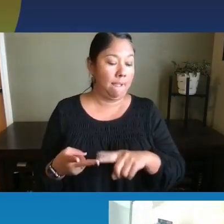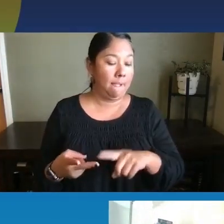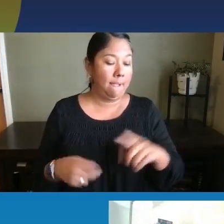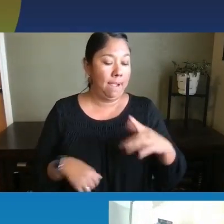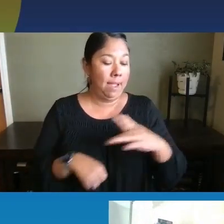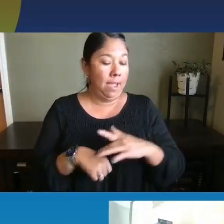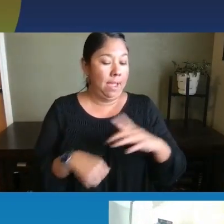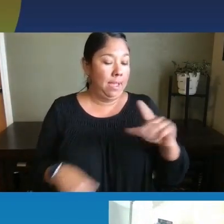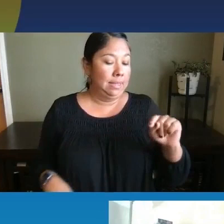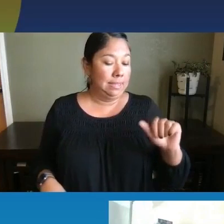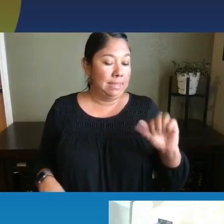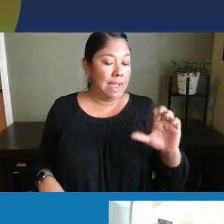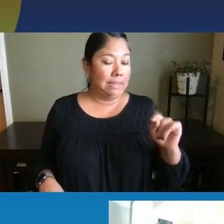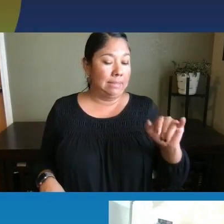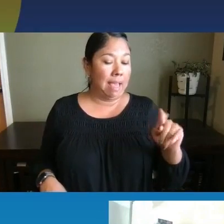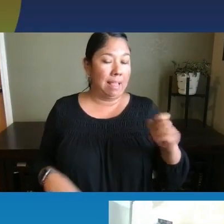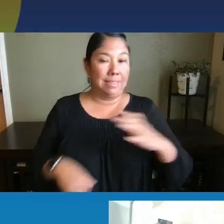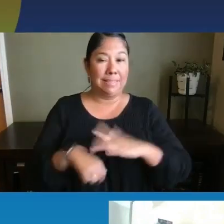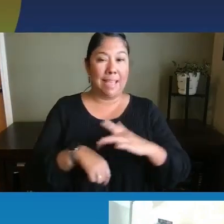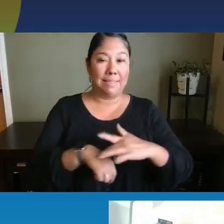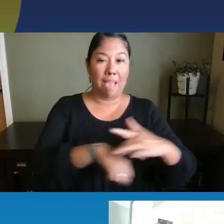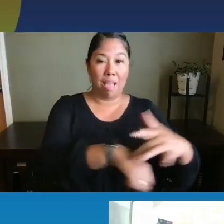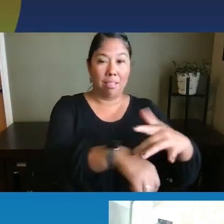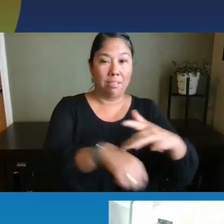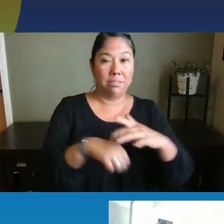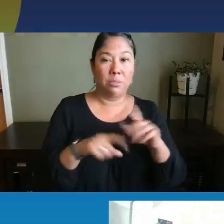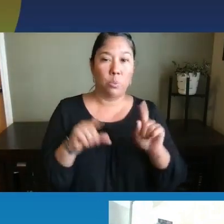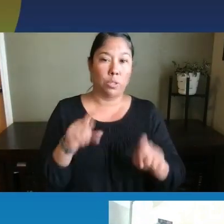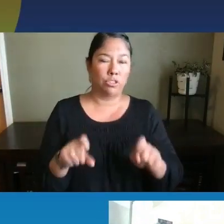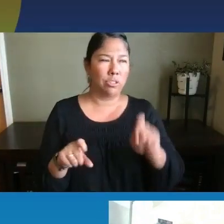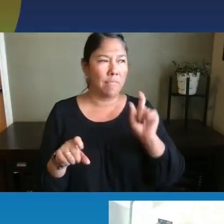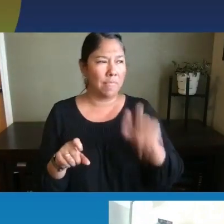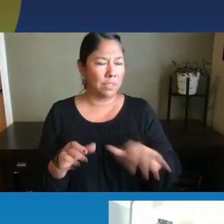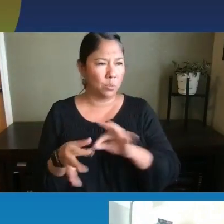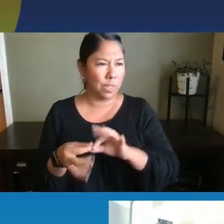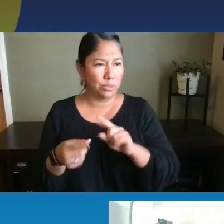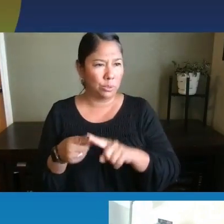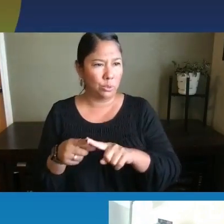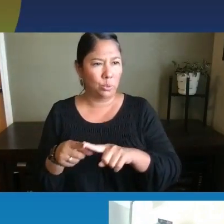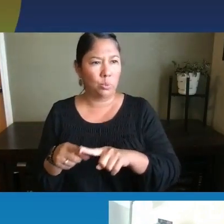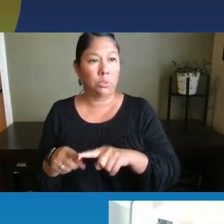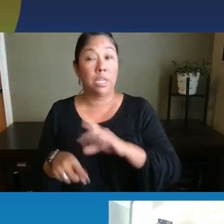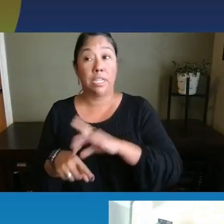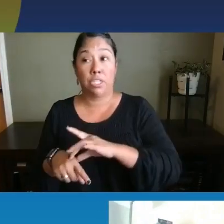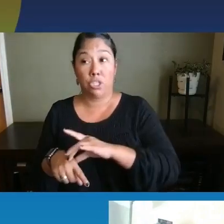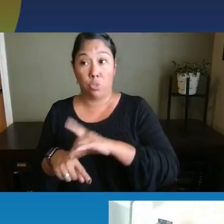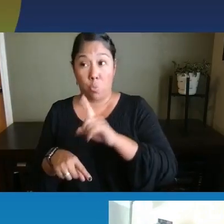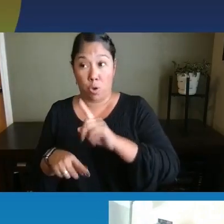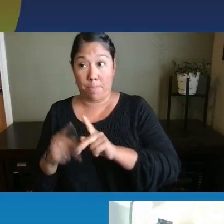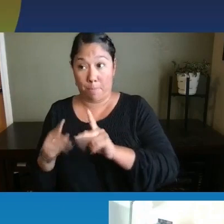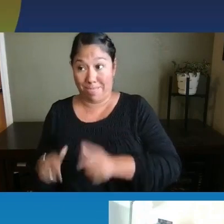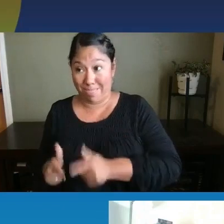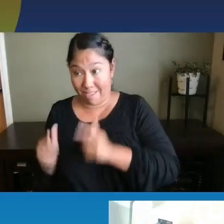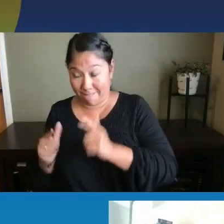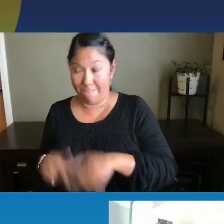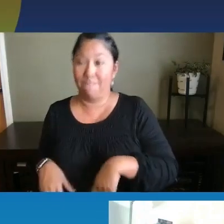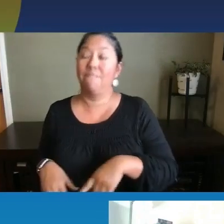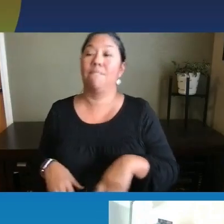question is relative to particular geographical and cultural contents, uh, context,